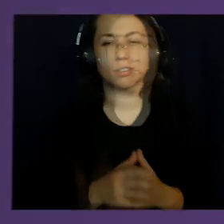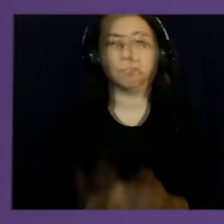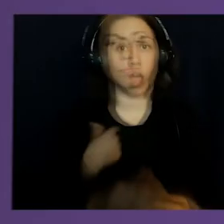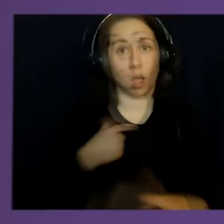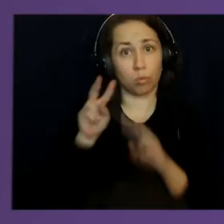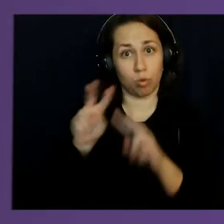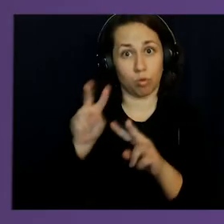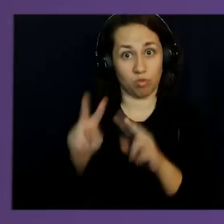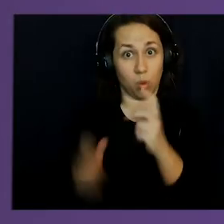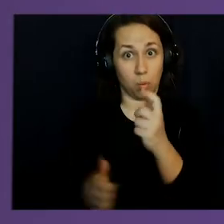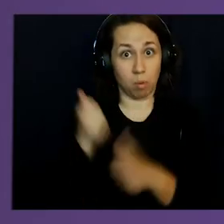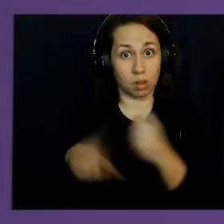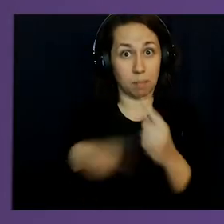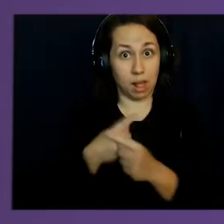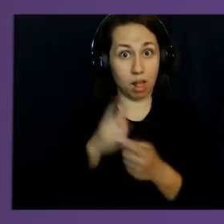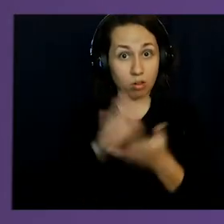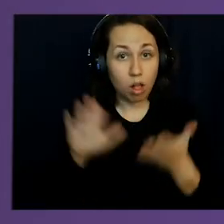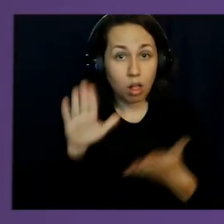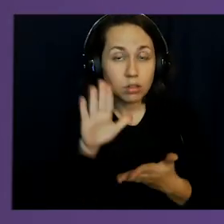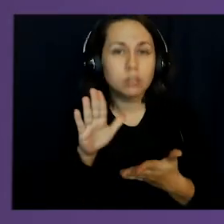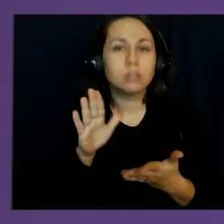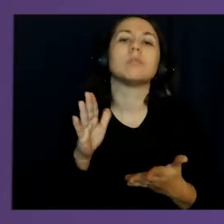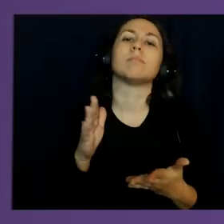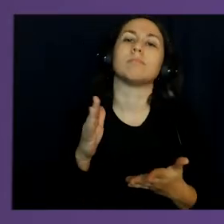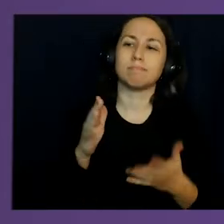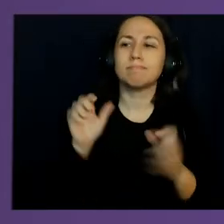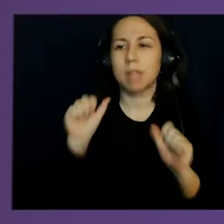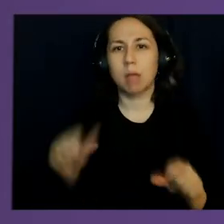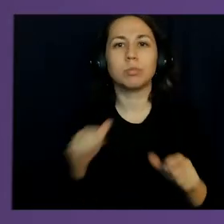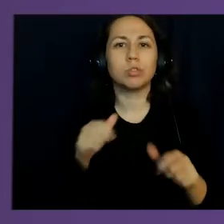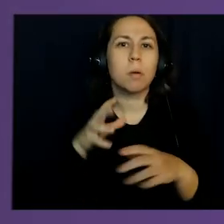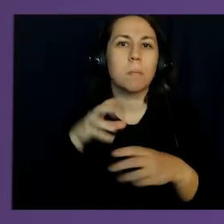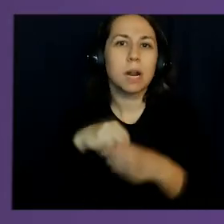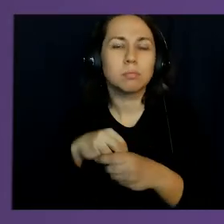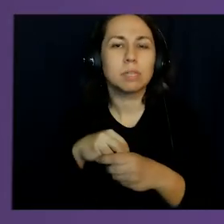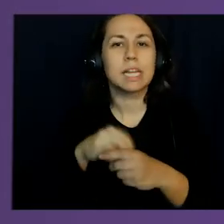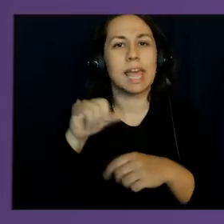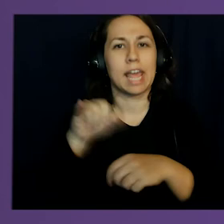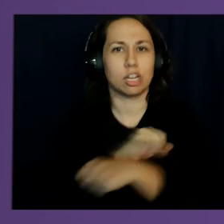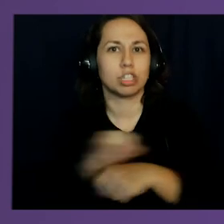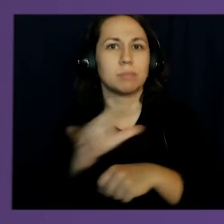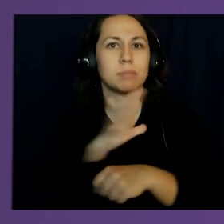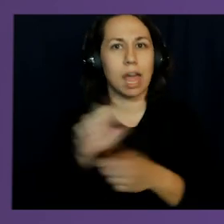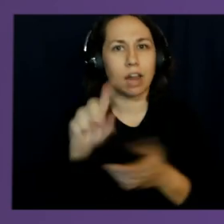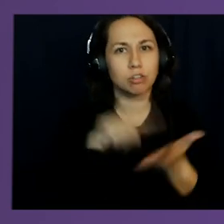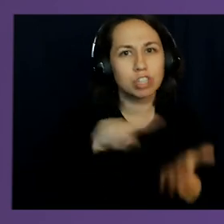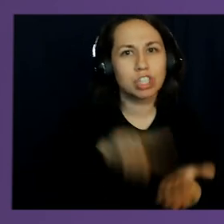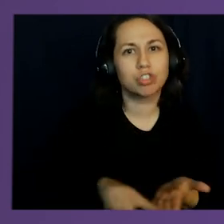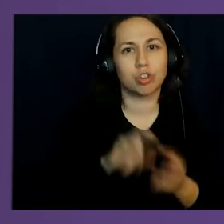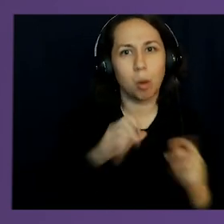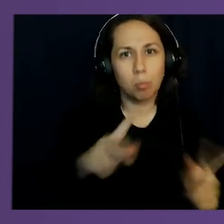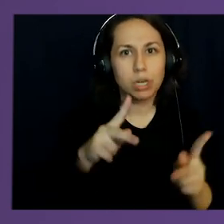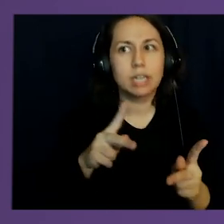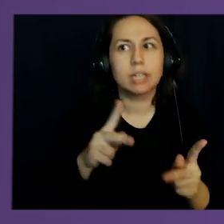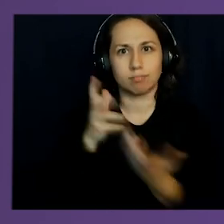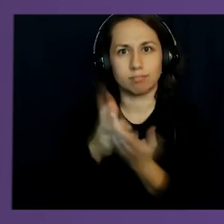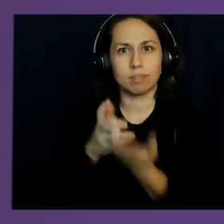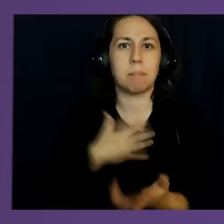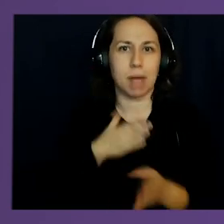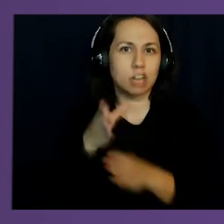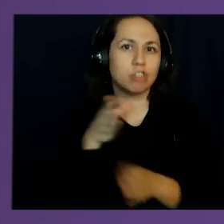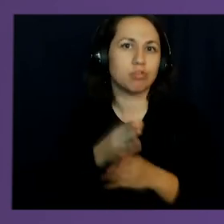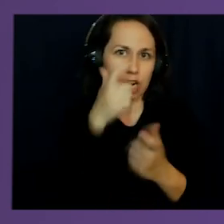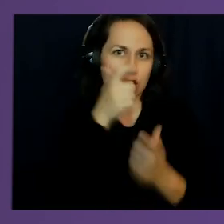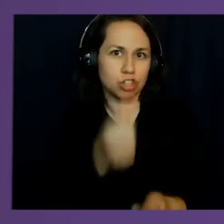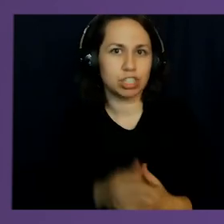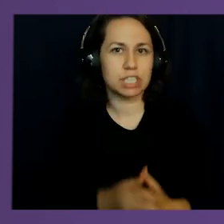What I'm looking forward to the most about college is being able to participate in internships and research opportunities that